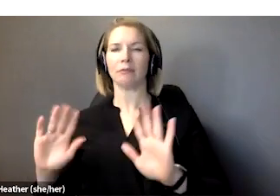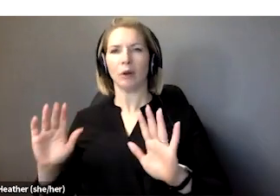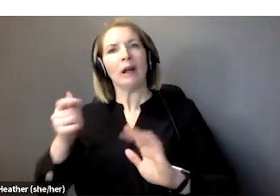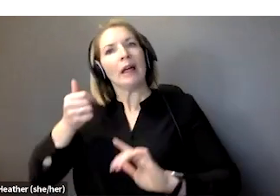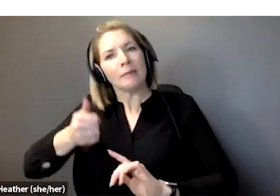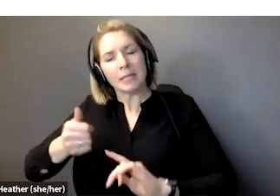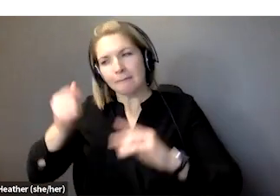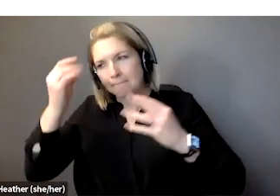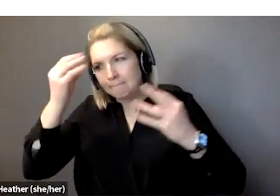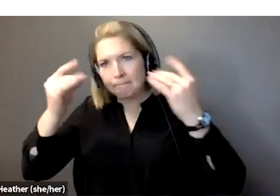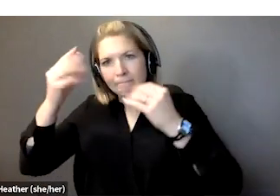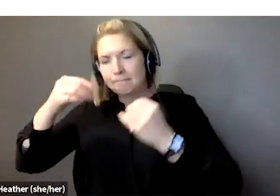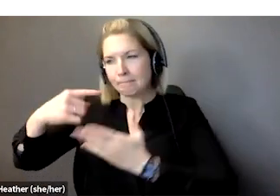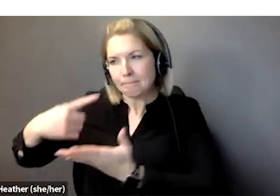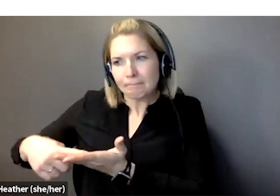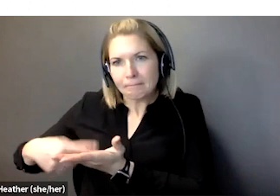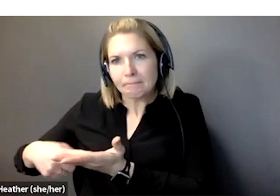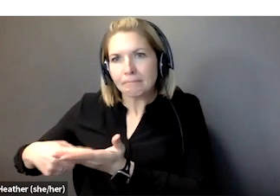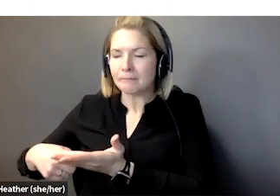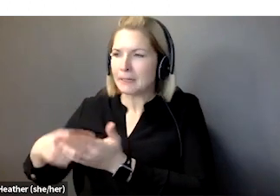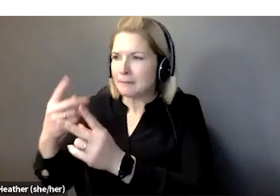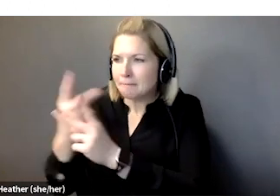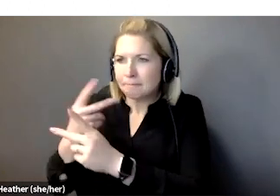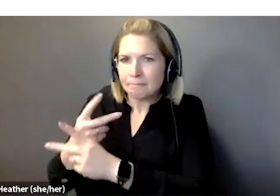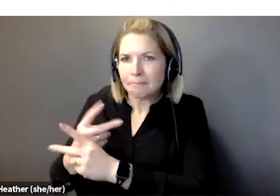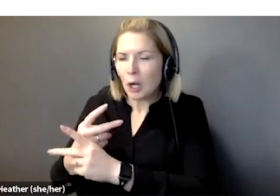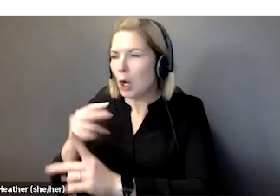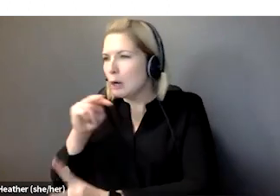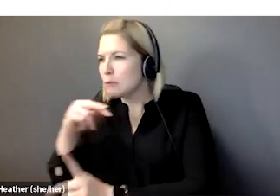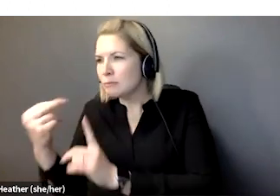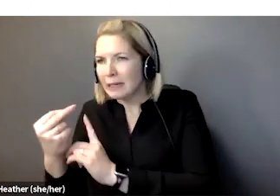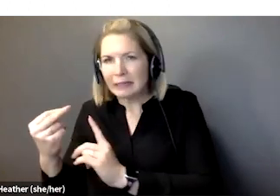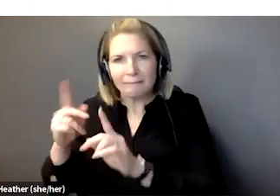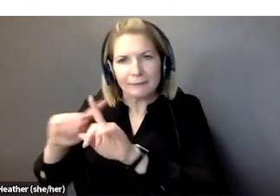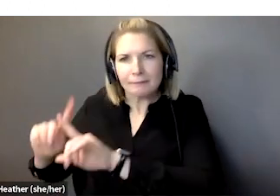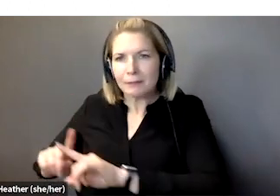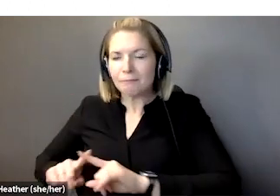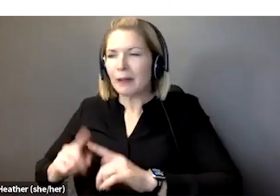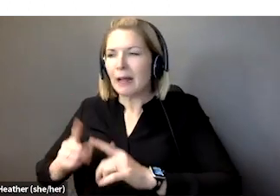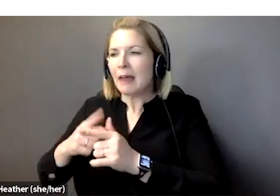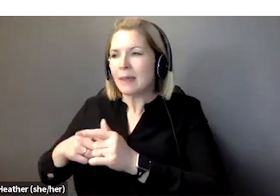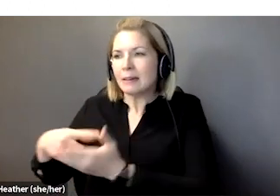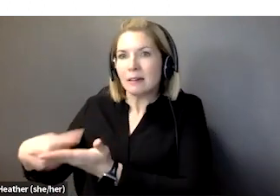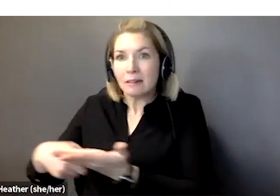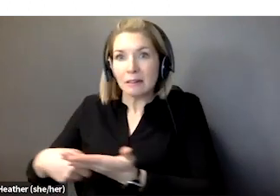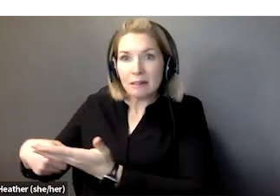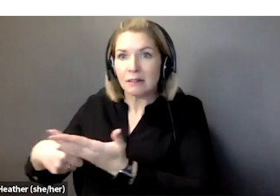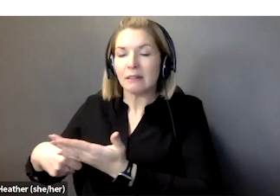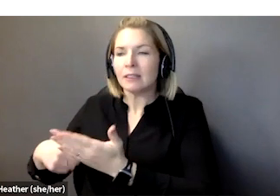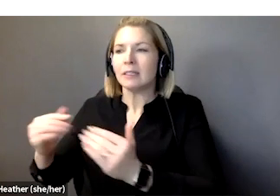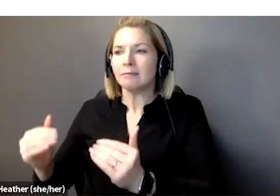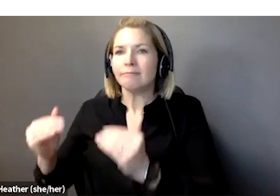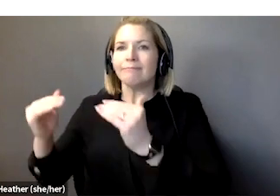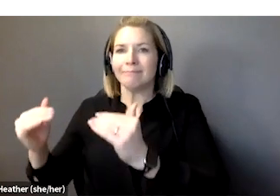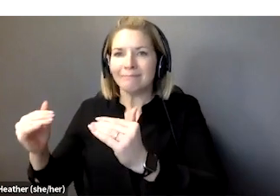it and to appraise different ways to think about it and to move ahead. But in the end, they